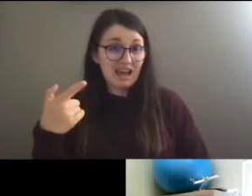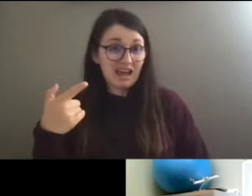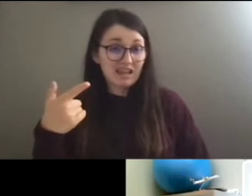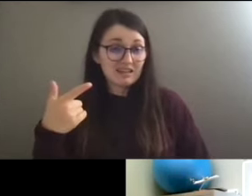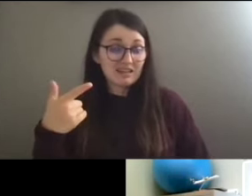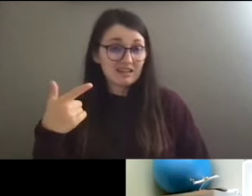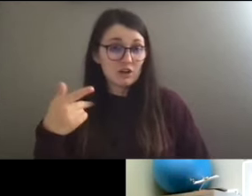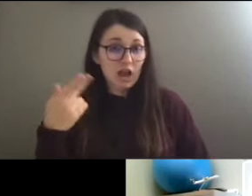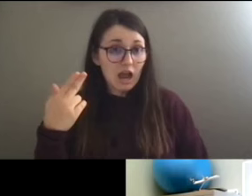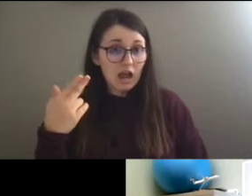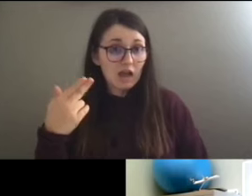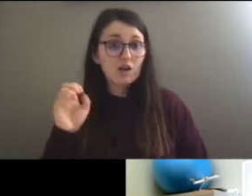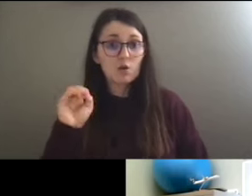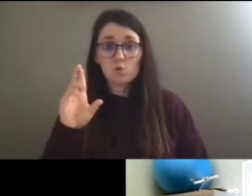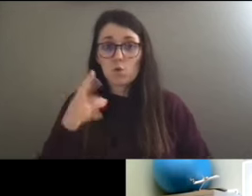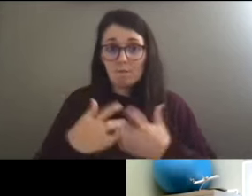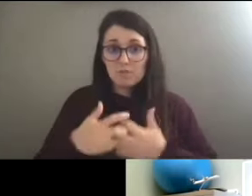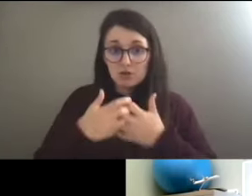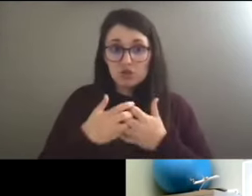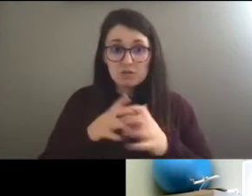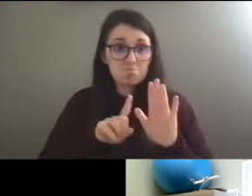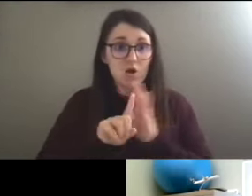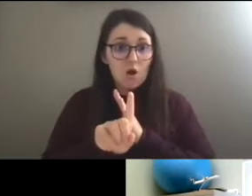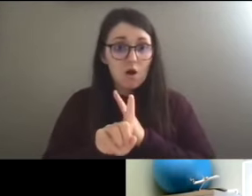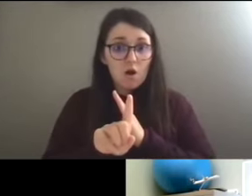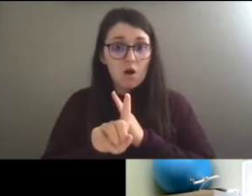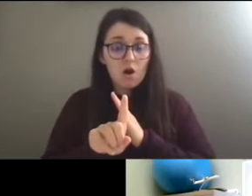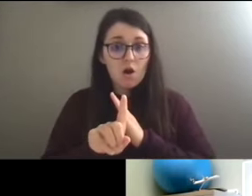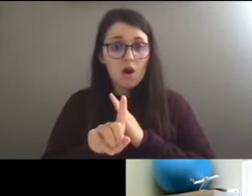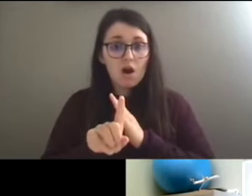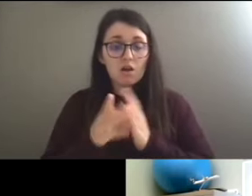machine? Are you talking about security?